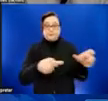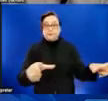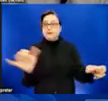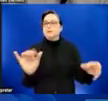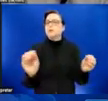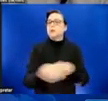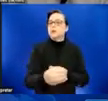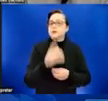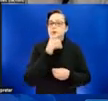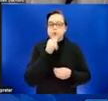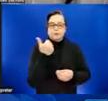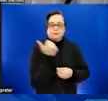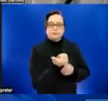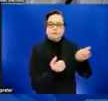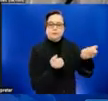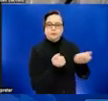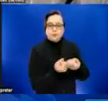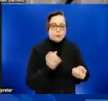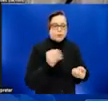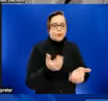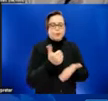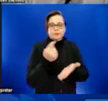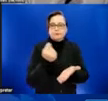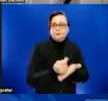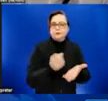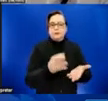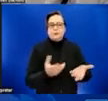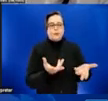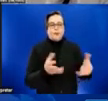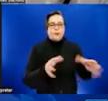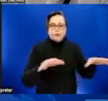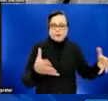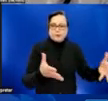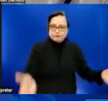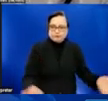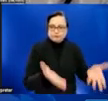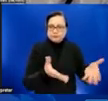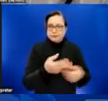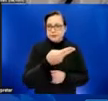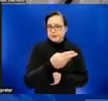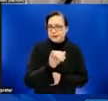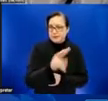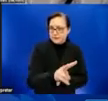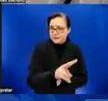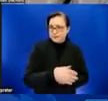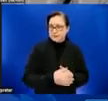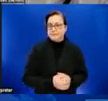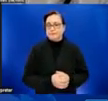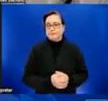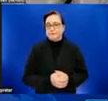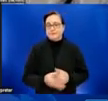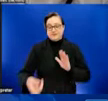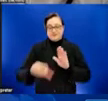HIV. be. As we hear concerns such as fear of getting vaccinated due to the stigma associated with the